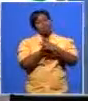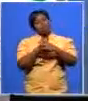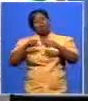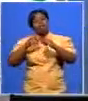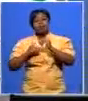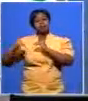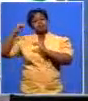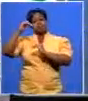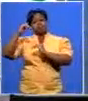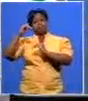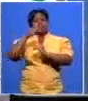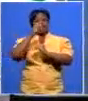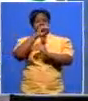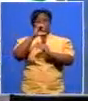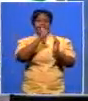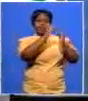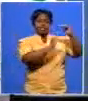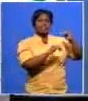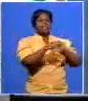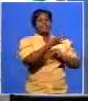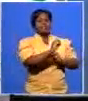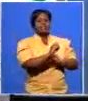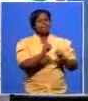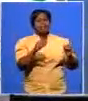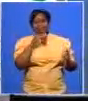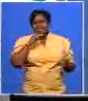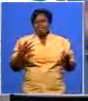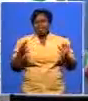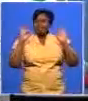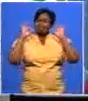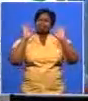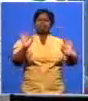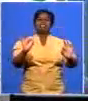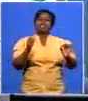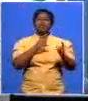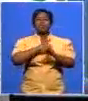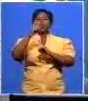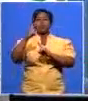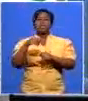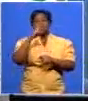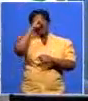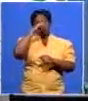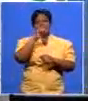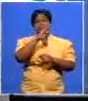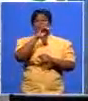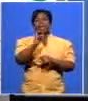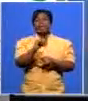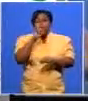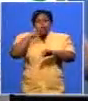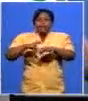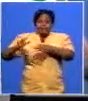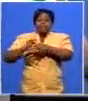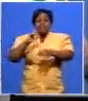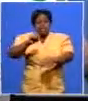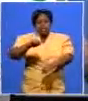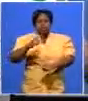anc down below 50 so it was never realistic that we were going to win nelson mandela without a coalition we always